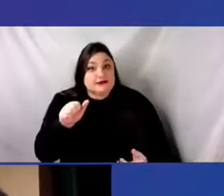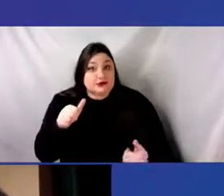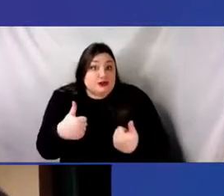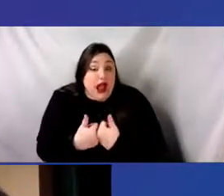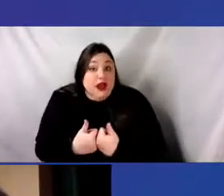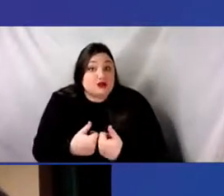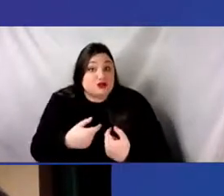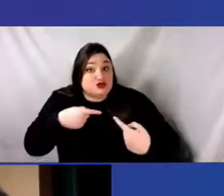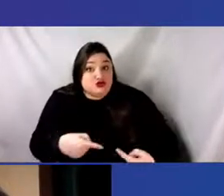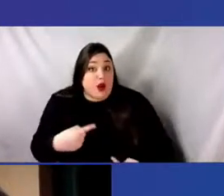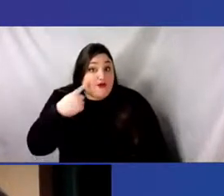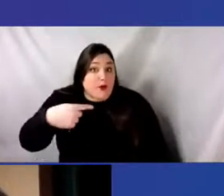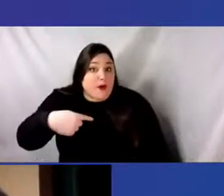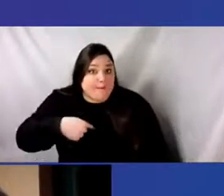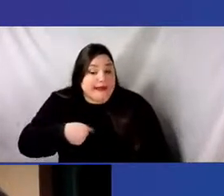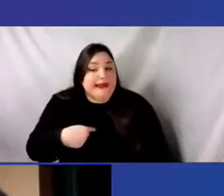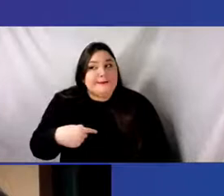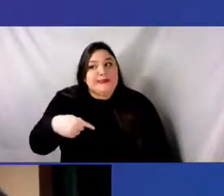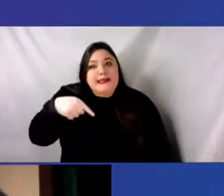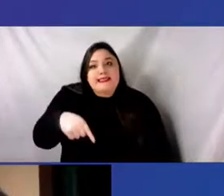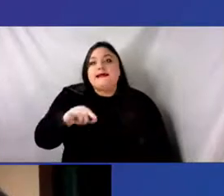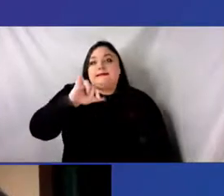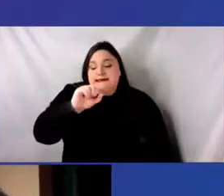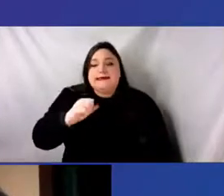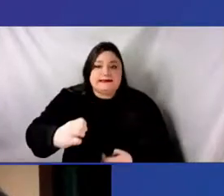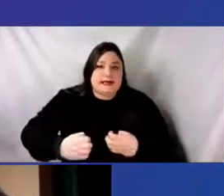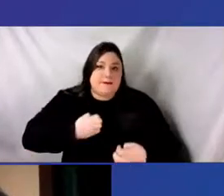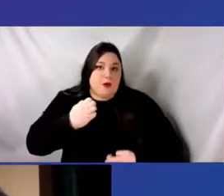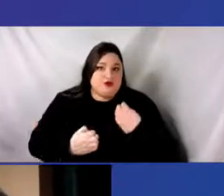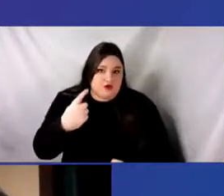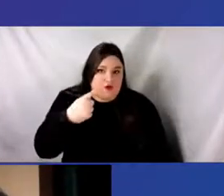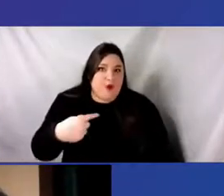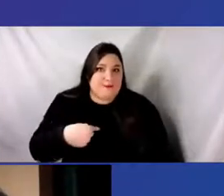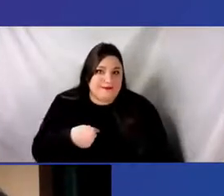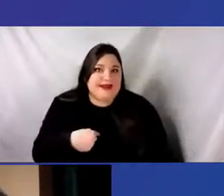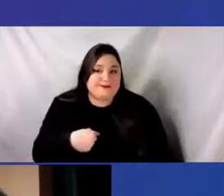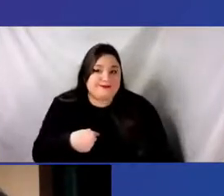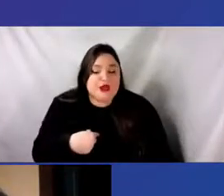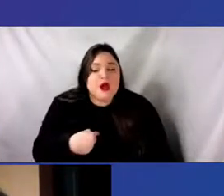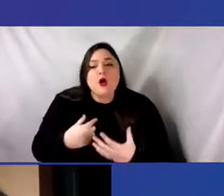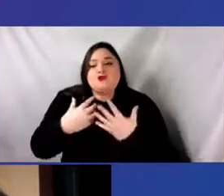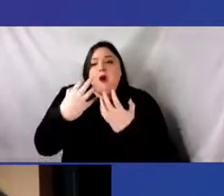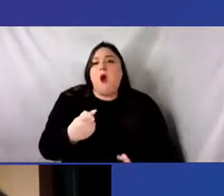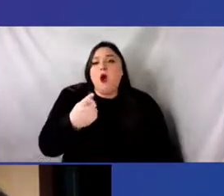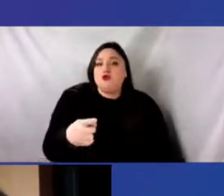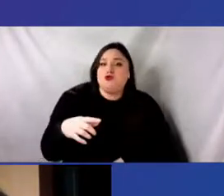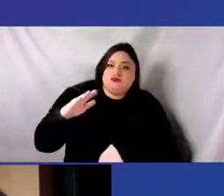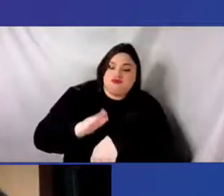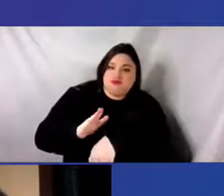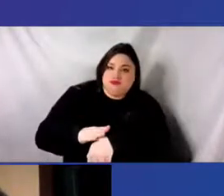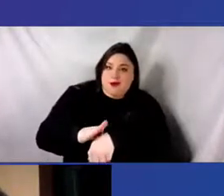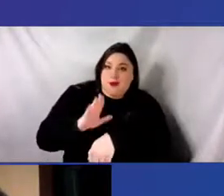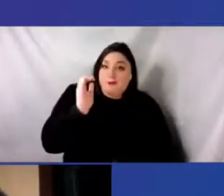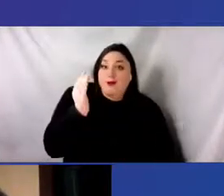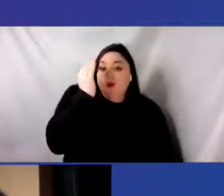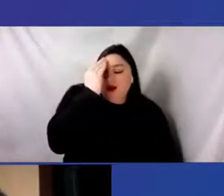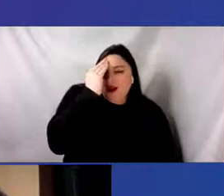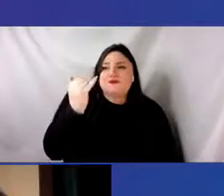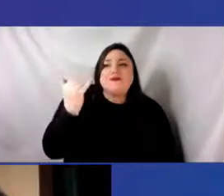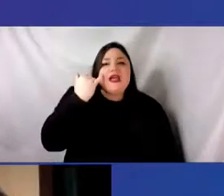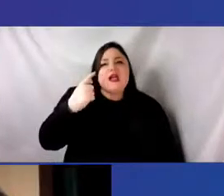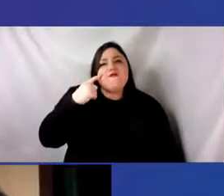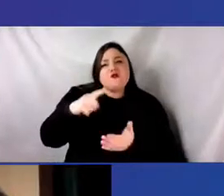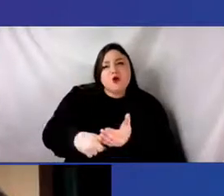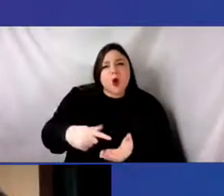for me. And so I wanted to tell everyone that sometimes if my words are the way that I'm talking is not always